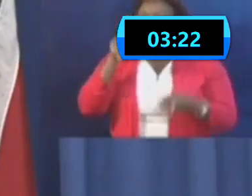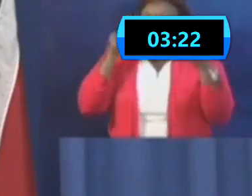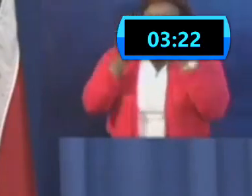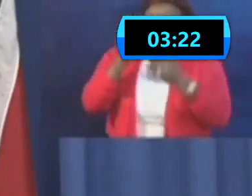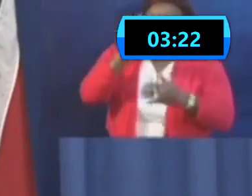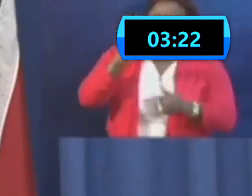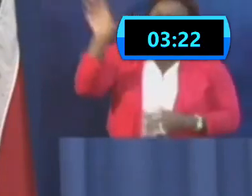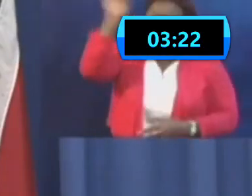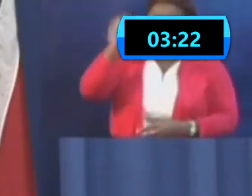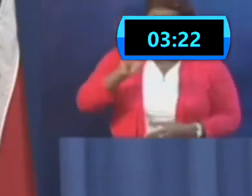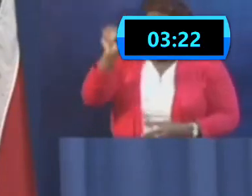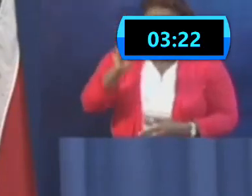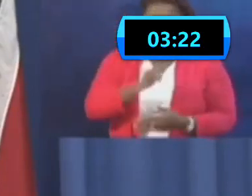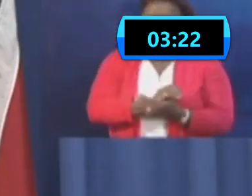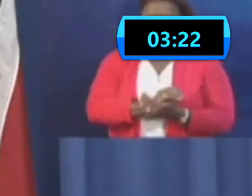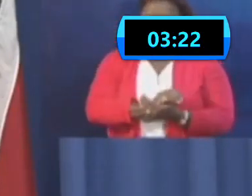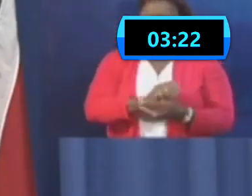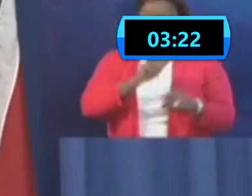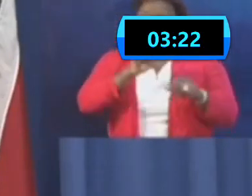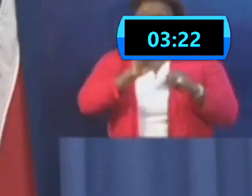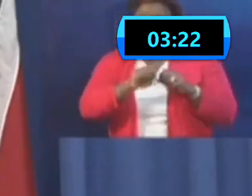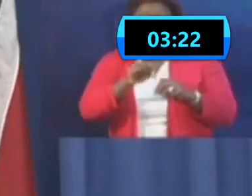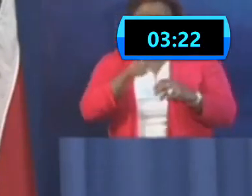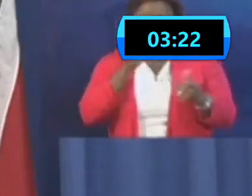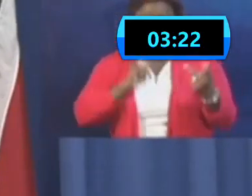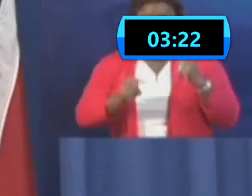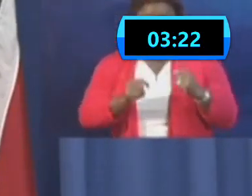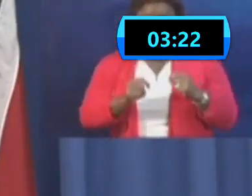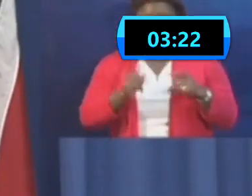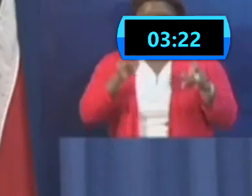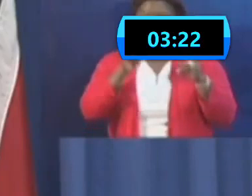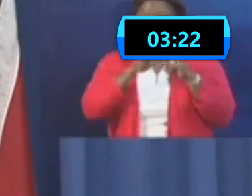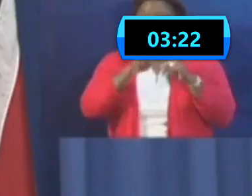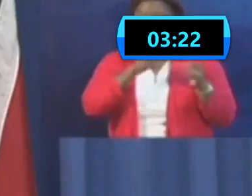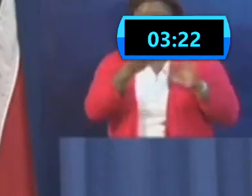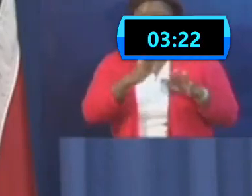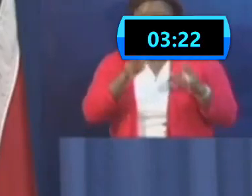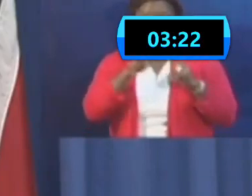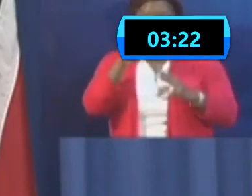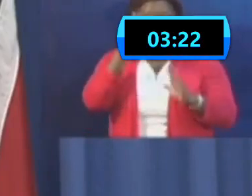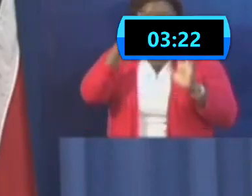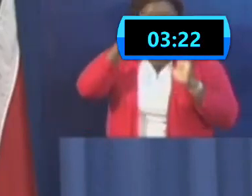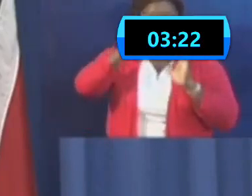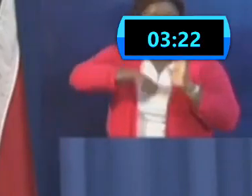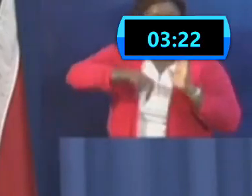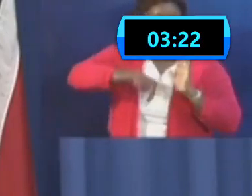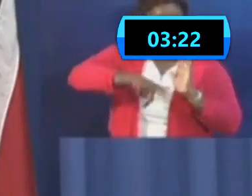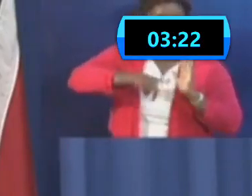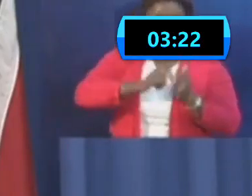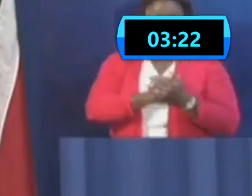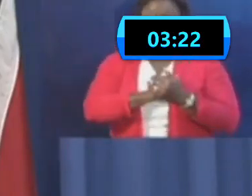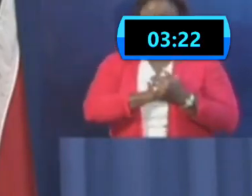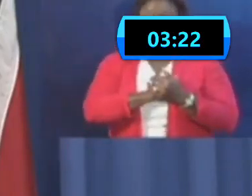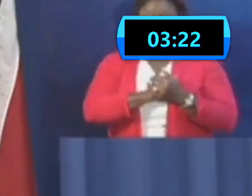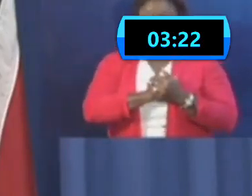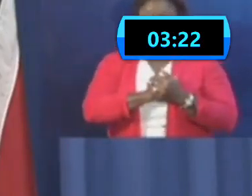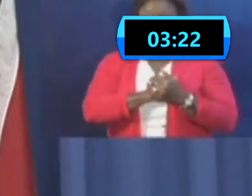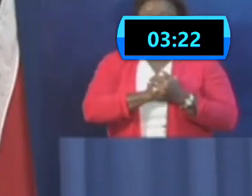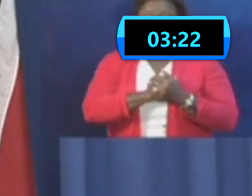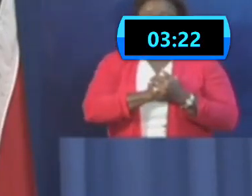countries. So the death rate in Trinidad is actually very low at this point. Again, our sample size is 1